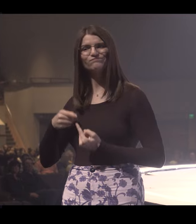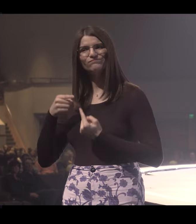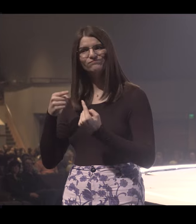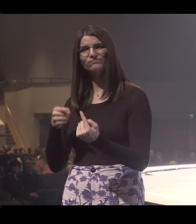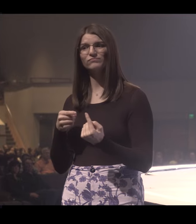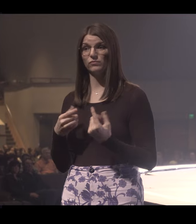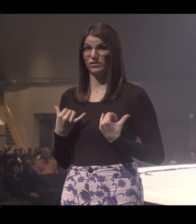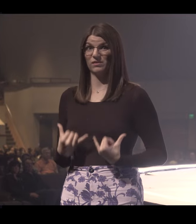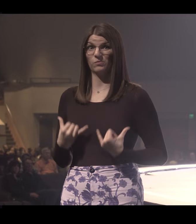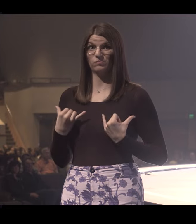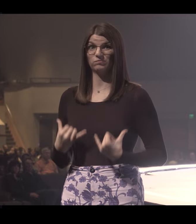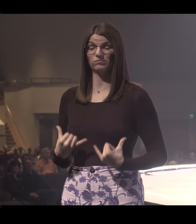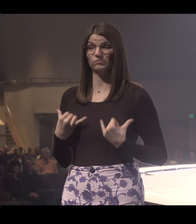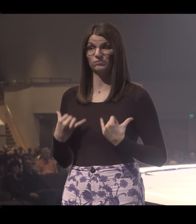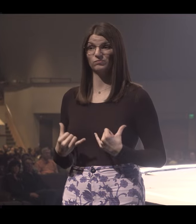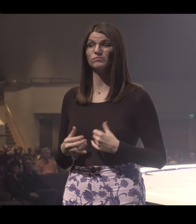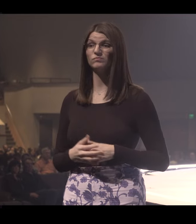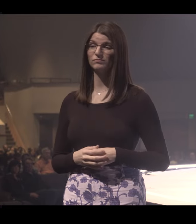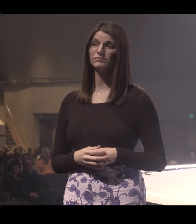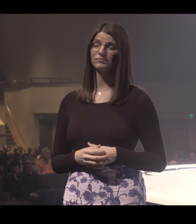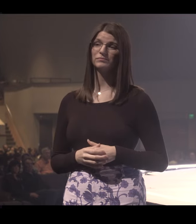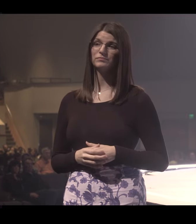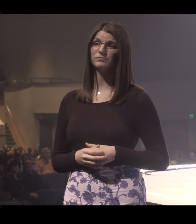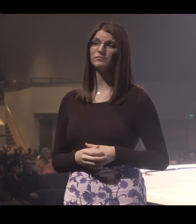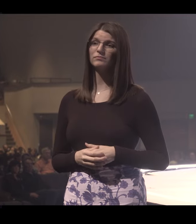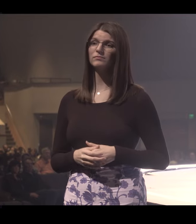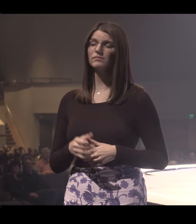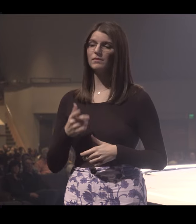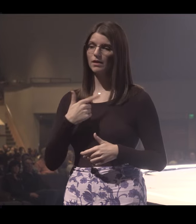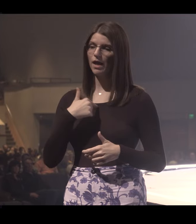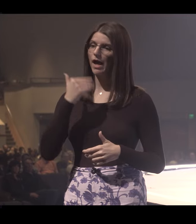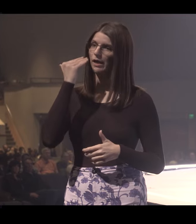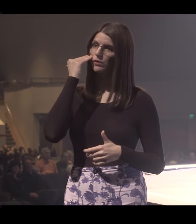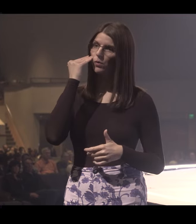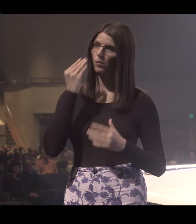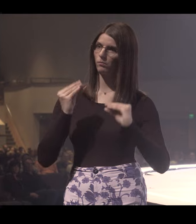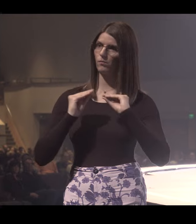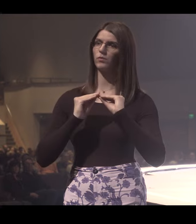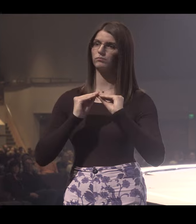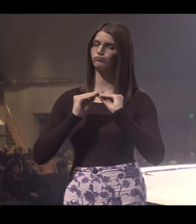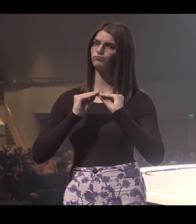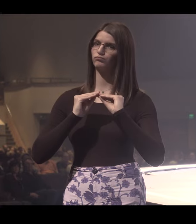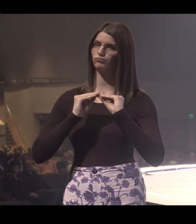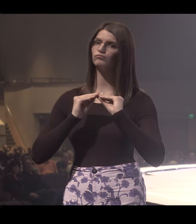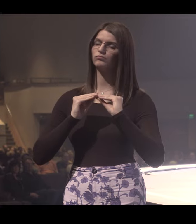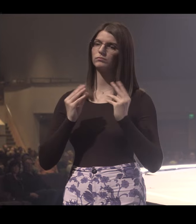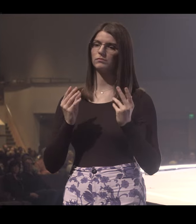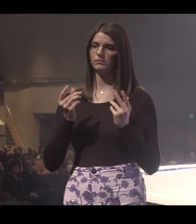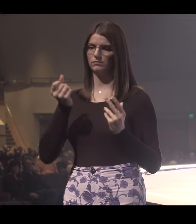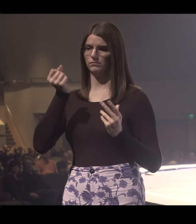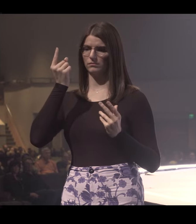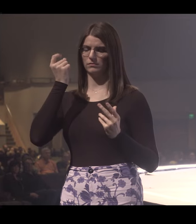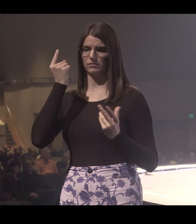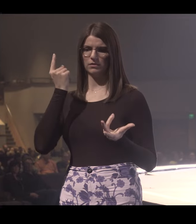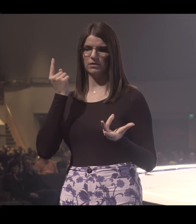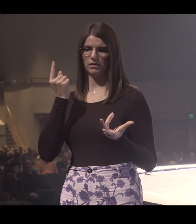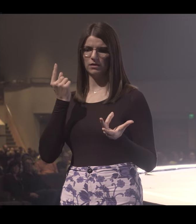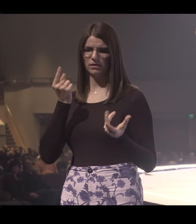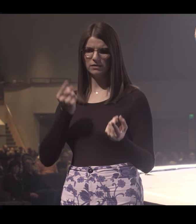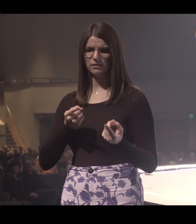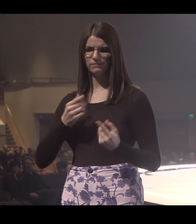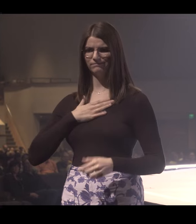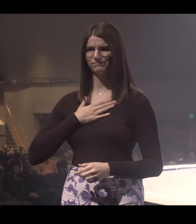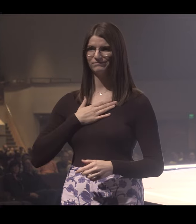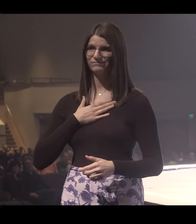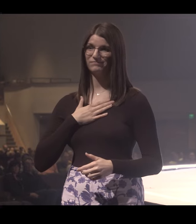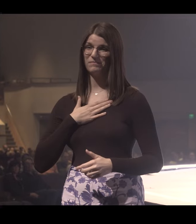struggle with this is right now. Because I do know more, and yet it's hard